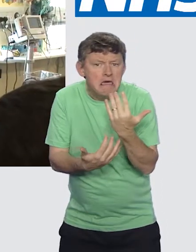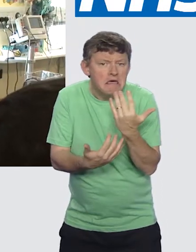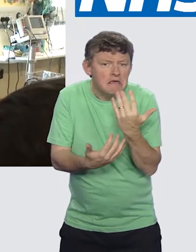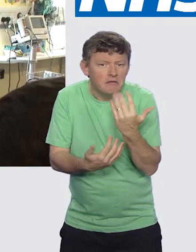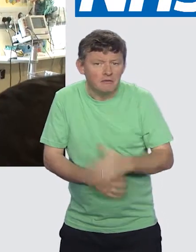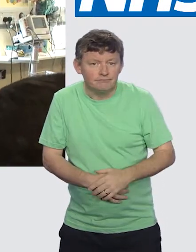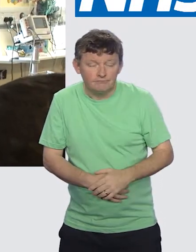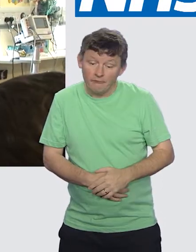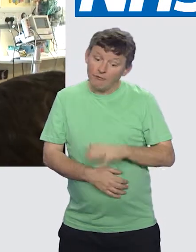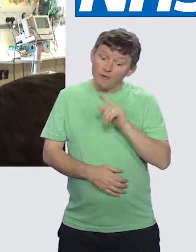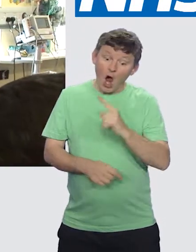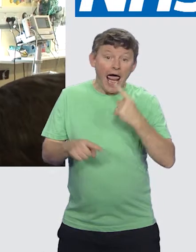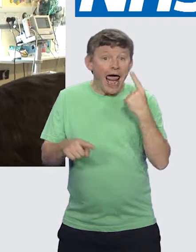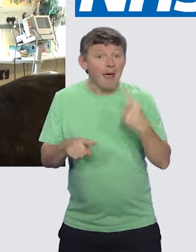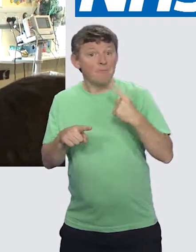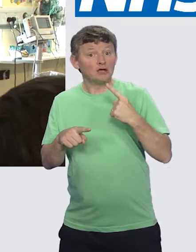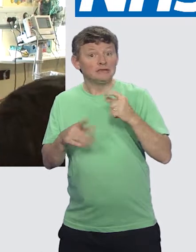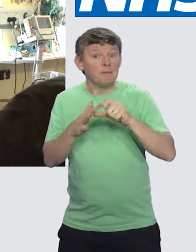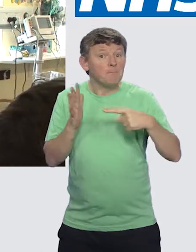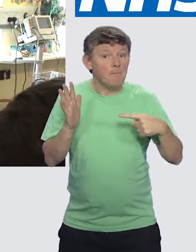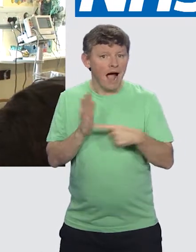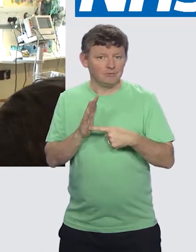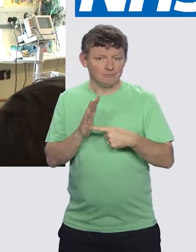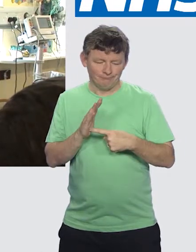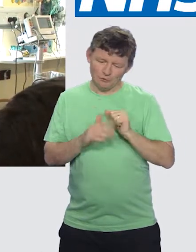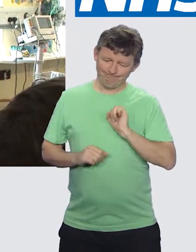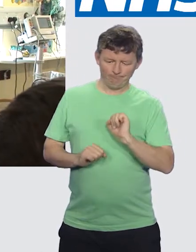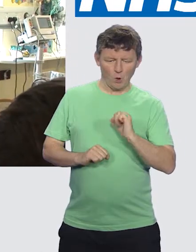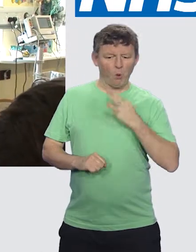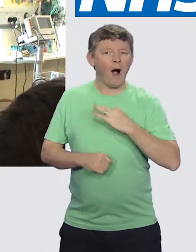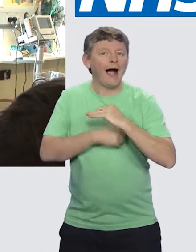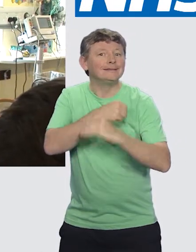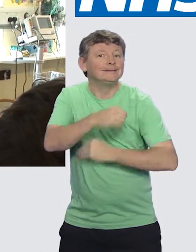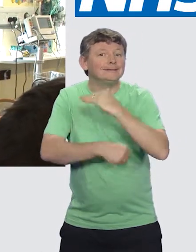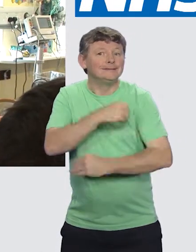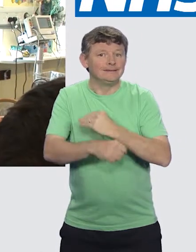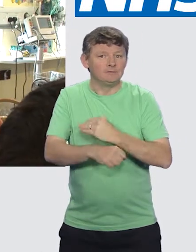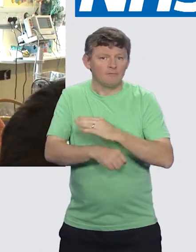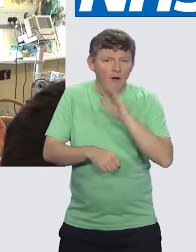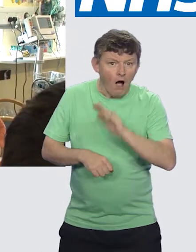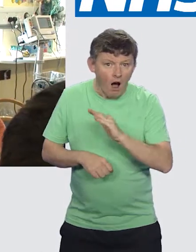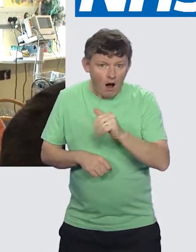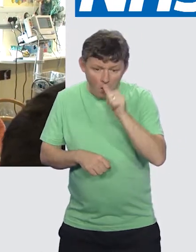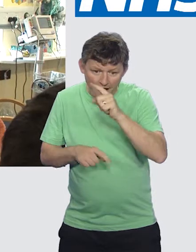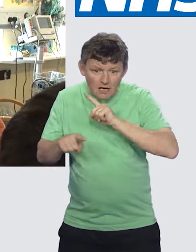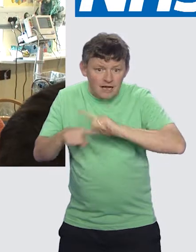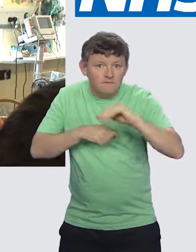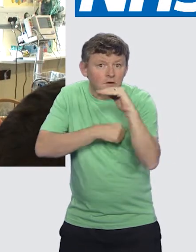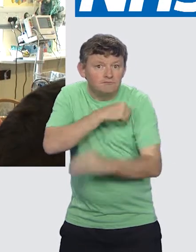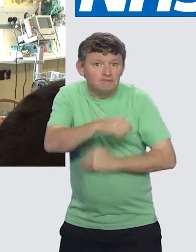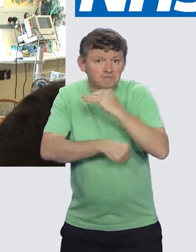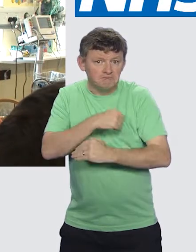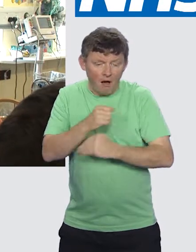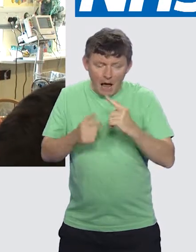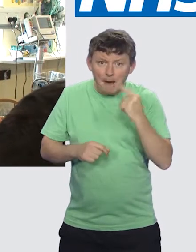In the Emergency Department we usually put a white cast on, Beth, but I know that when you go and have another plaster I've